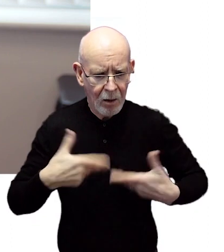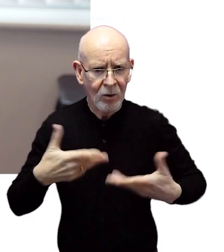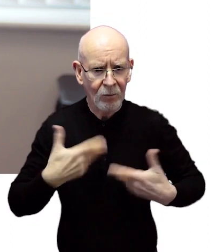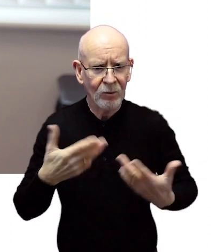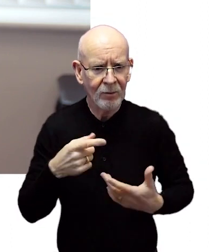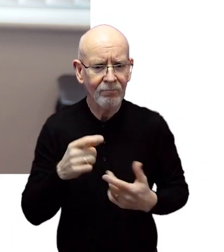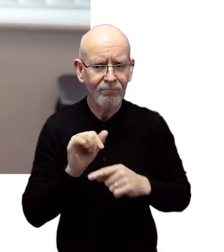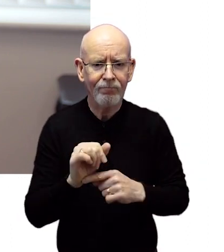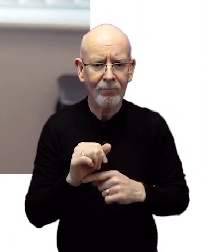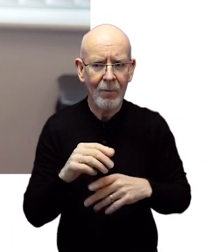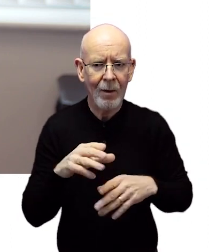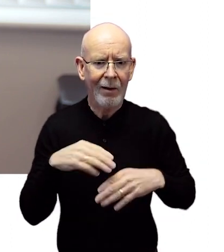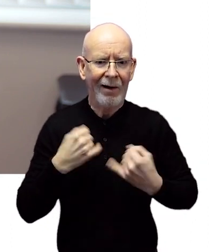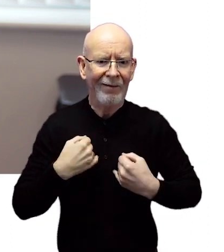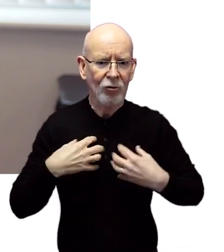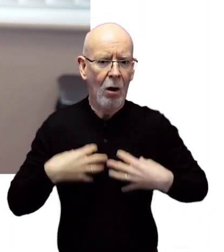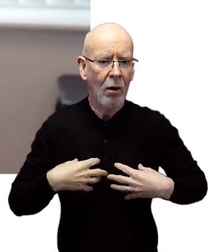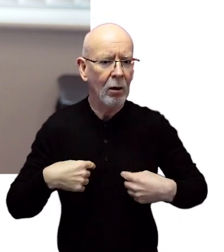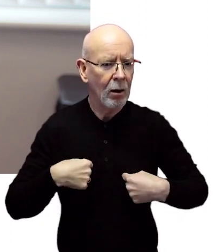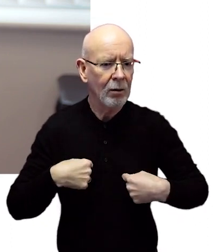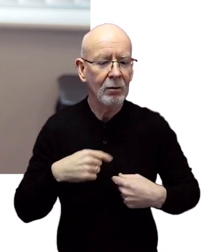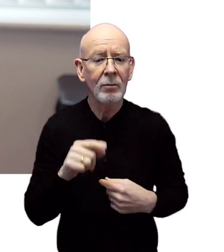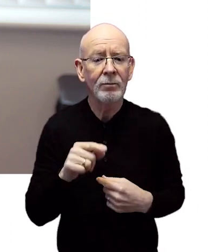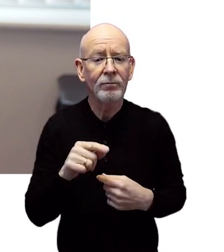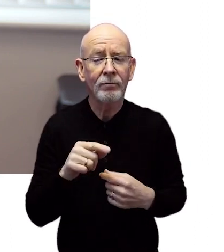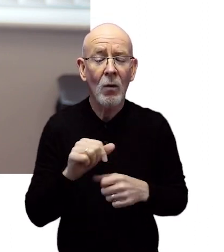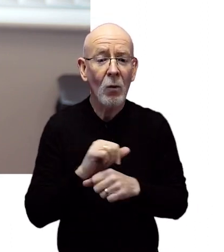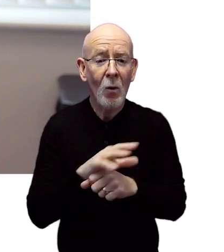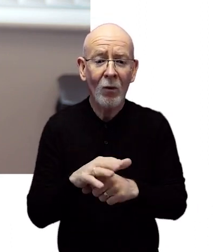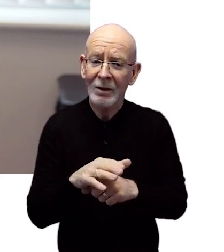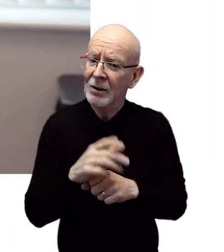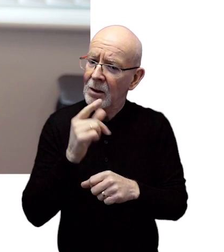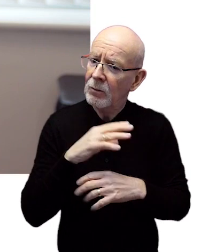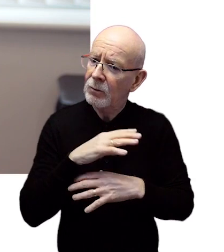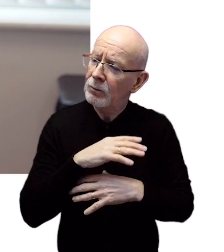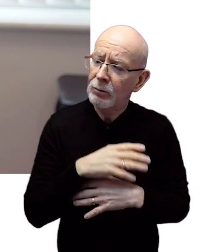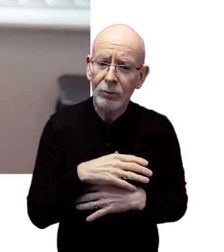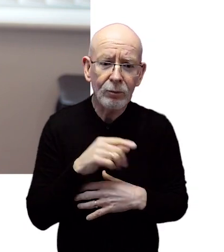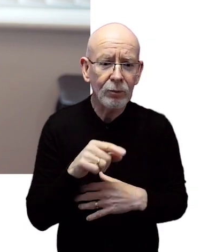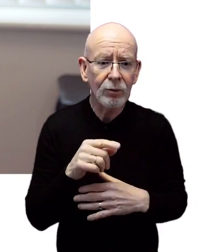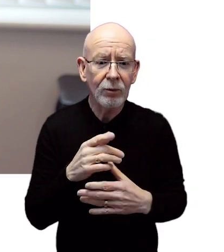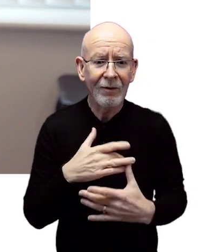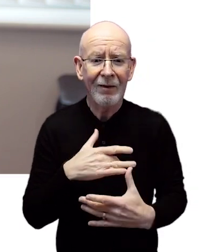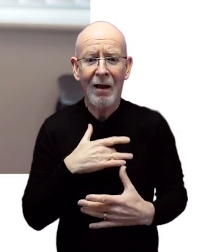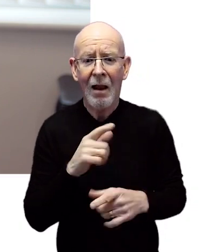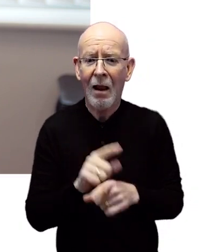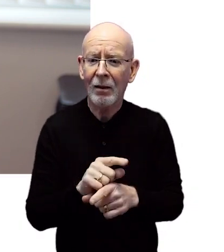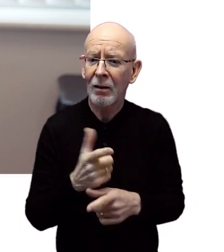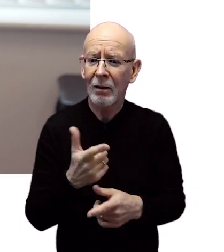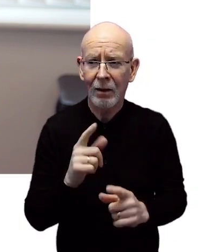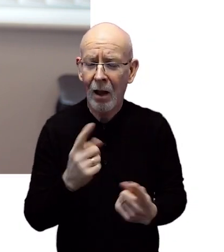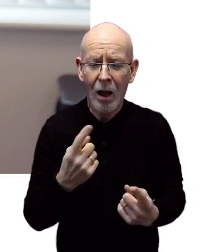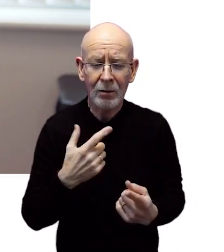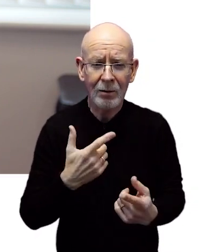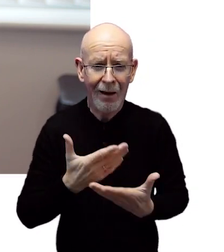and aid recovery from infection. Coughing can be exhausting and sometimes it feels as though we are unable to clear our chest